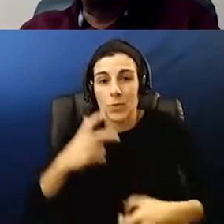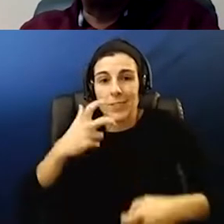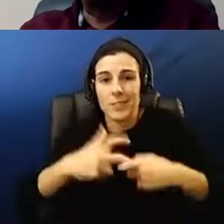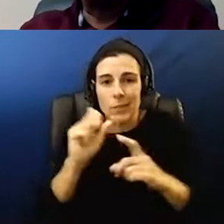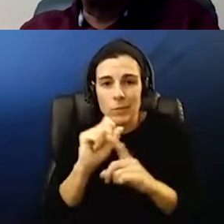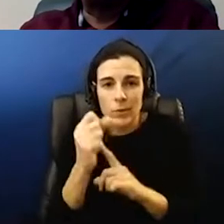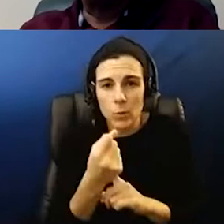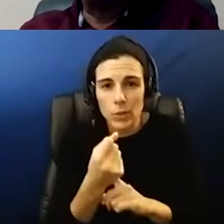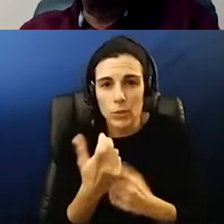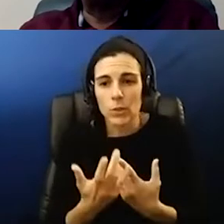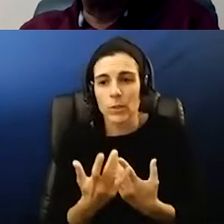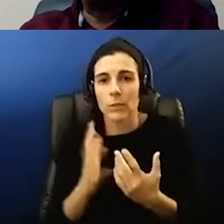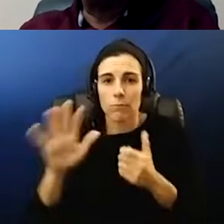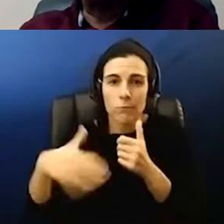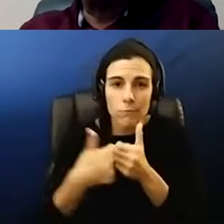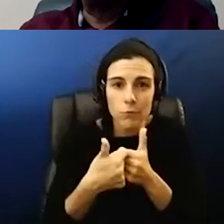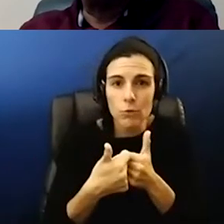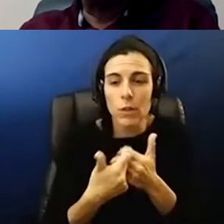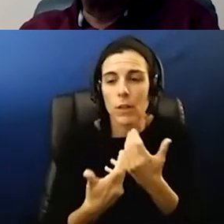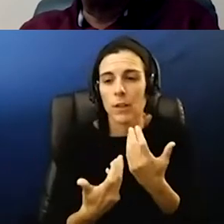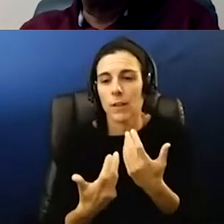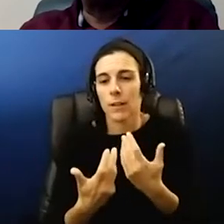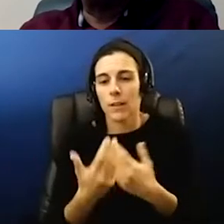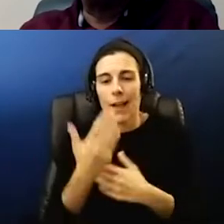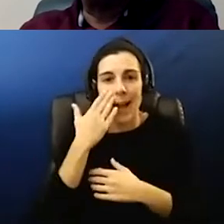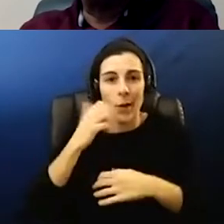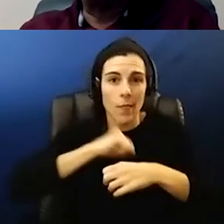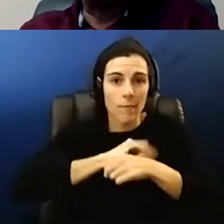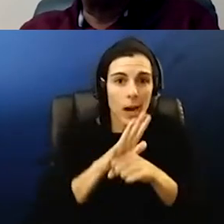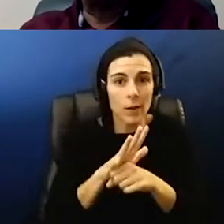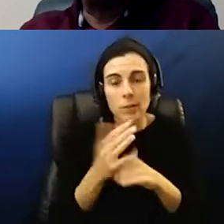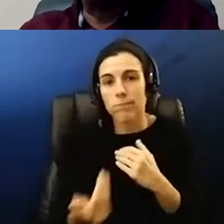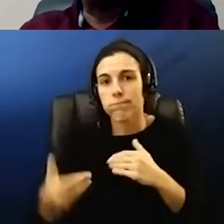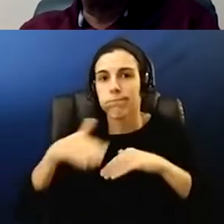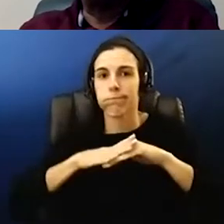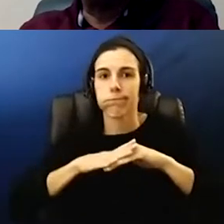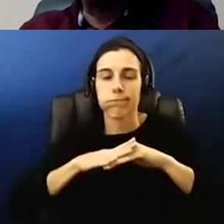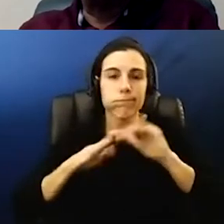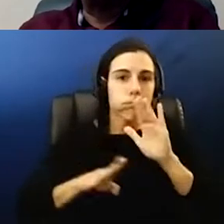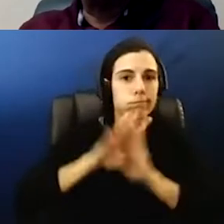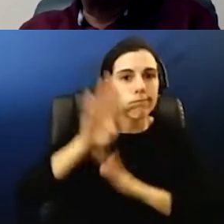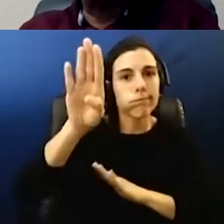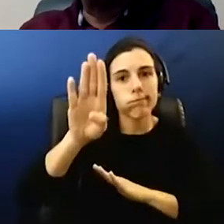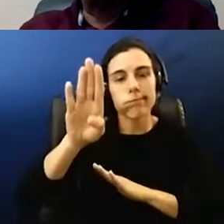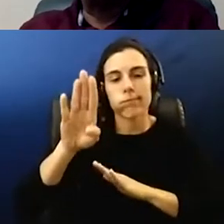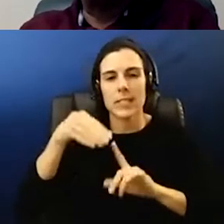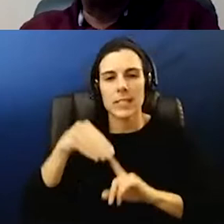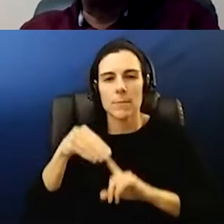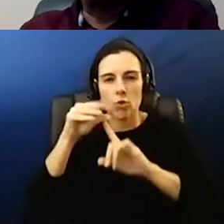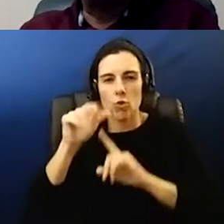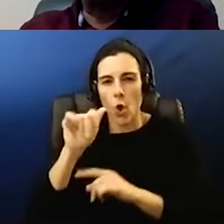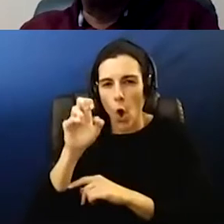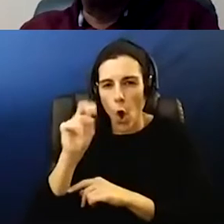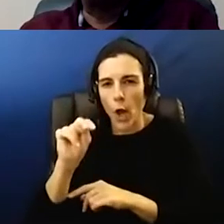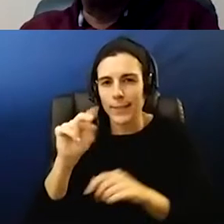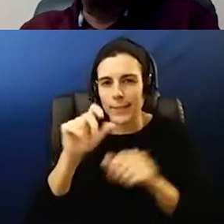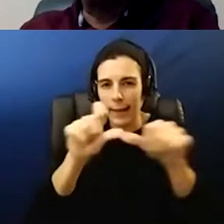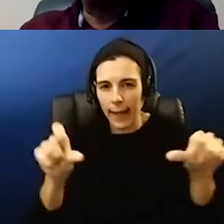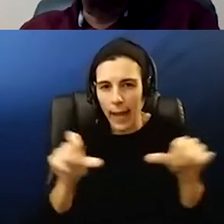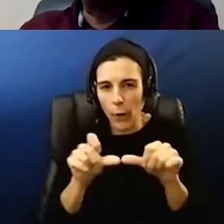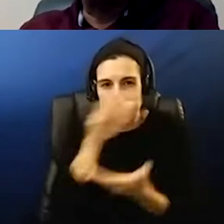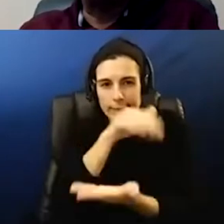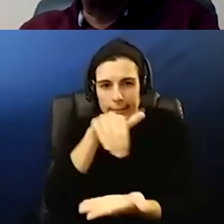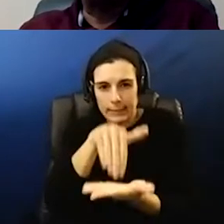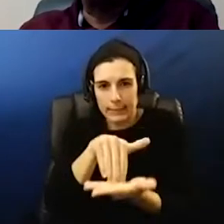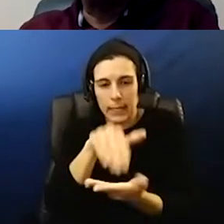i know the the uh virus is spiking especially in central texas and austin area we get that but we uh